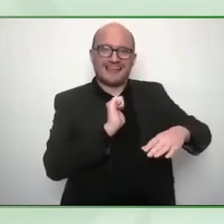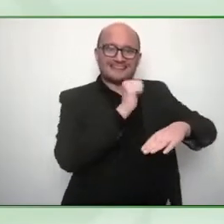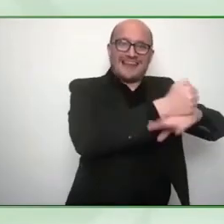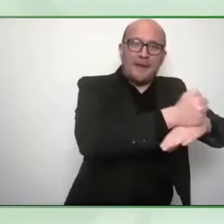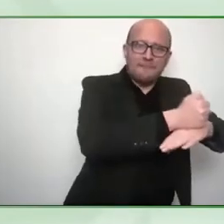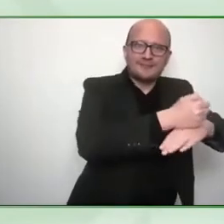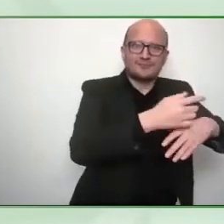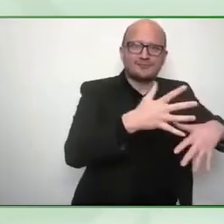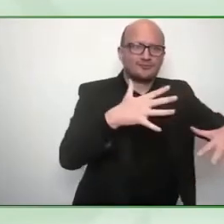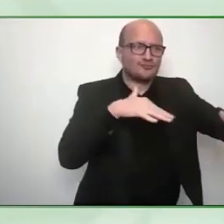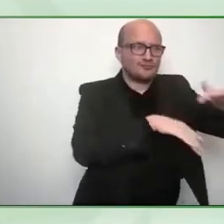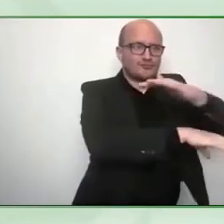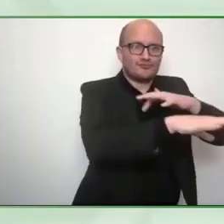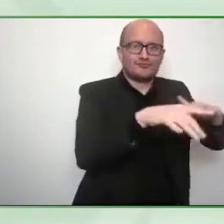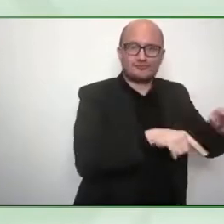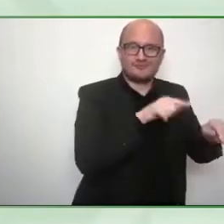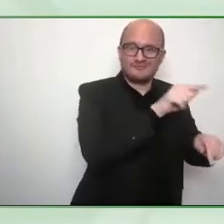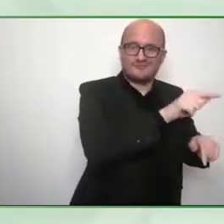rapidly innovating